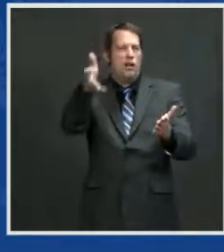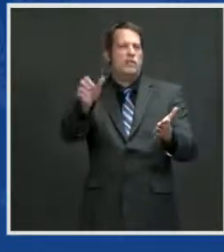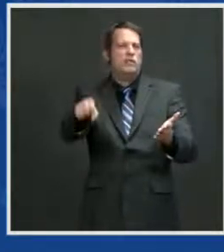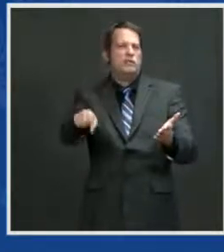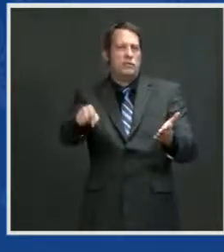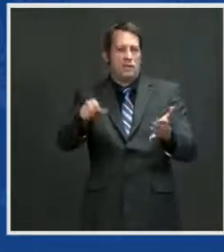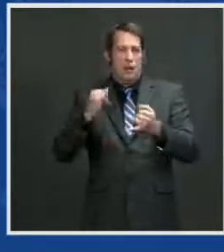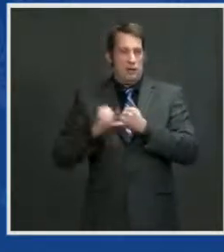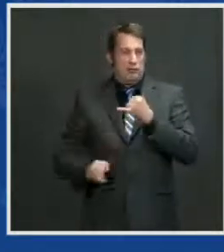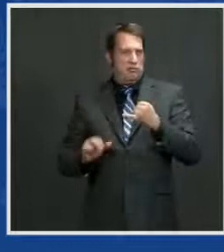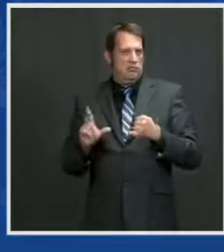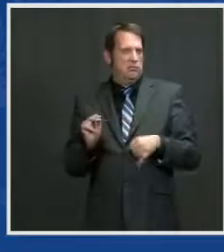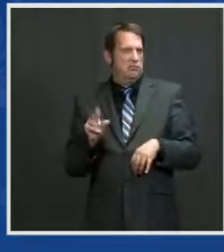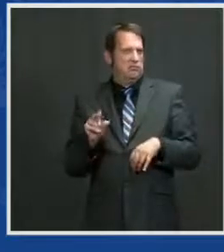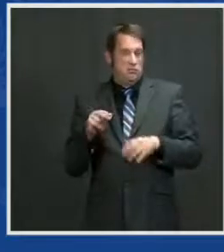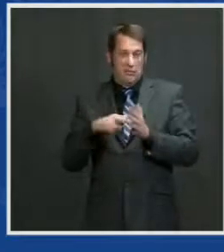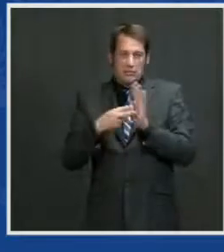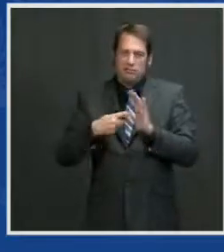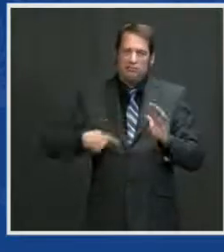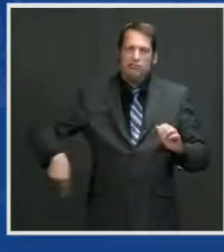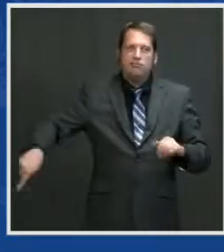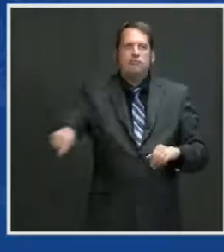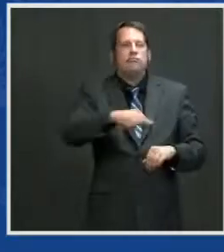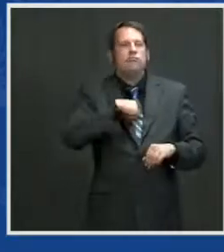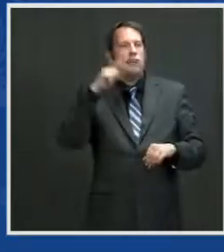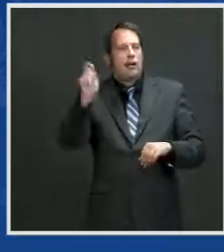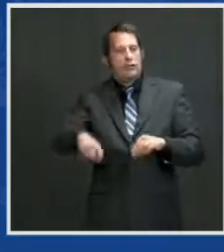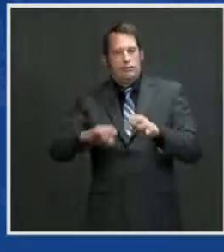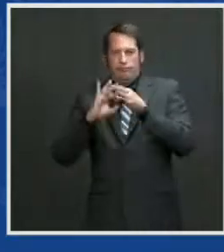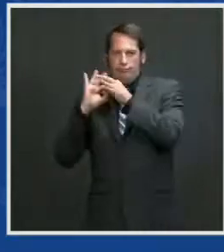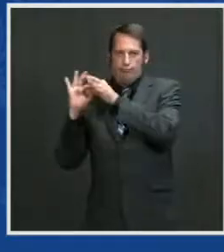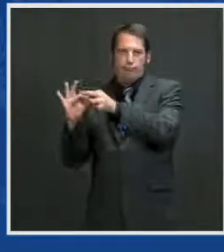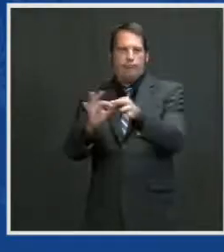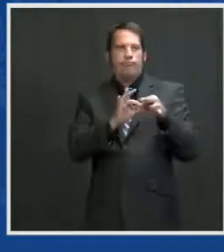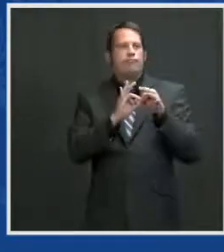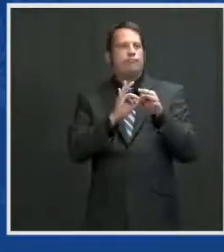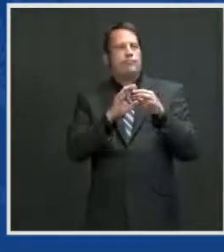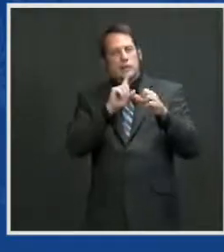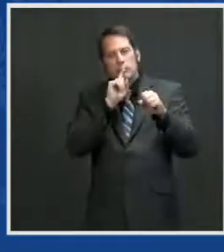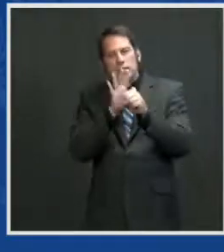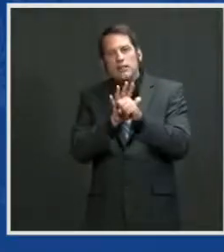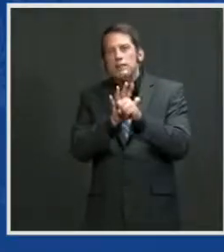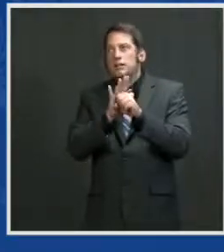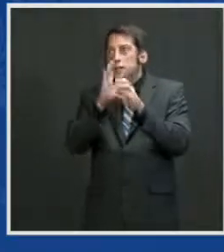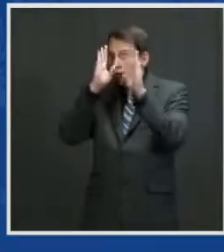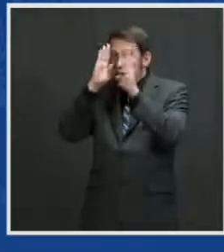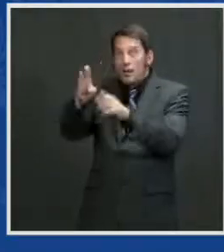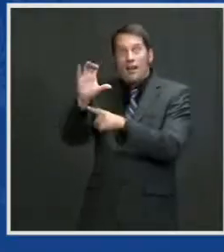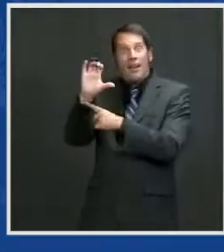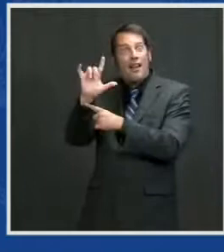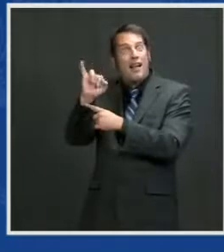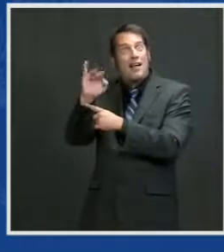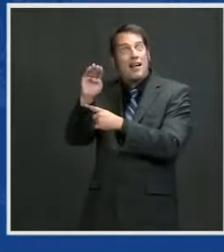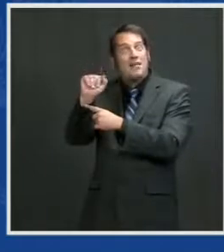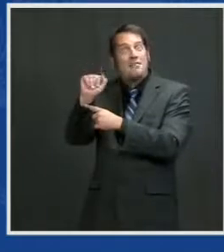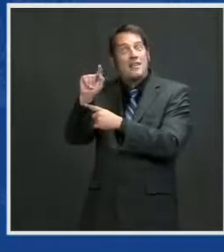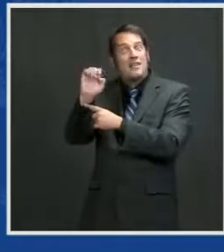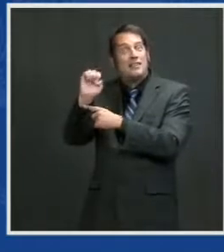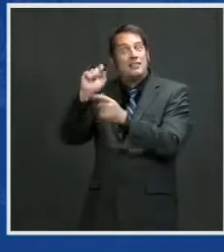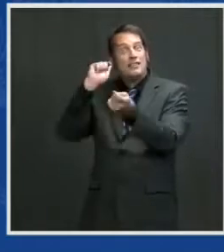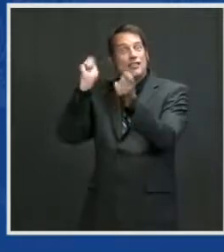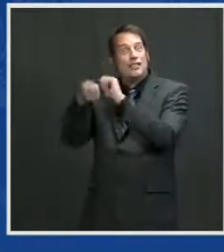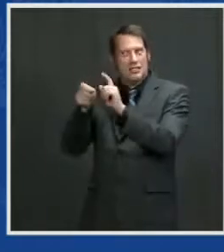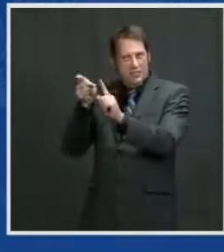all commit to an ambitious climate action if we're going to prevent the worst impacts of climate change, limiting global warming